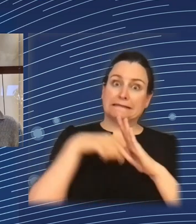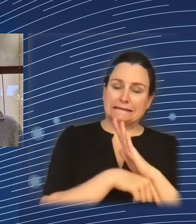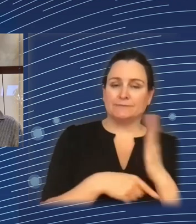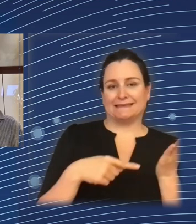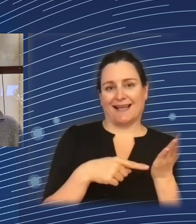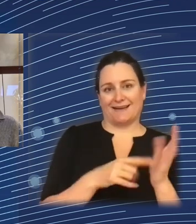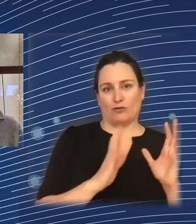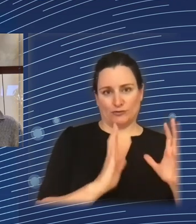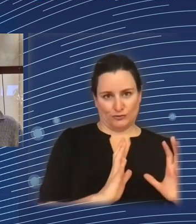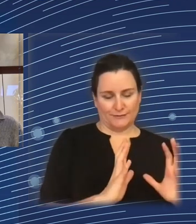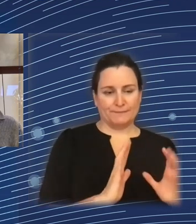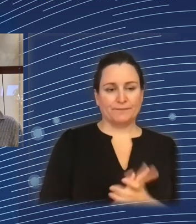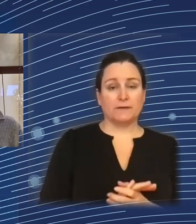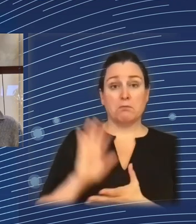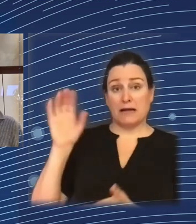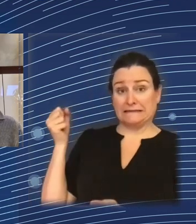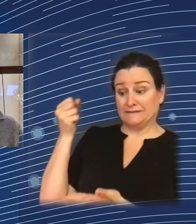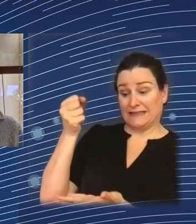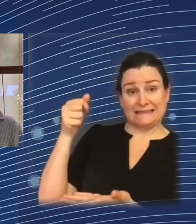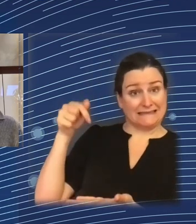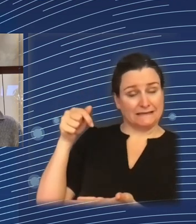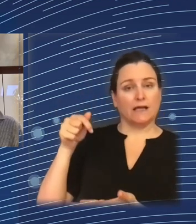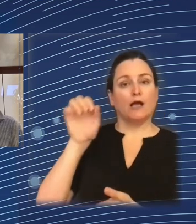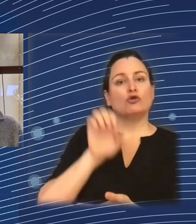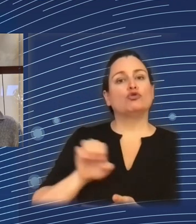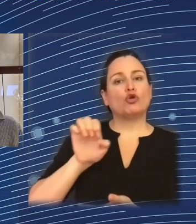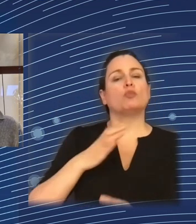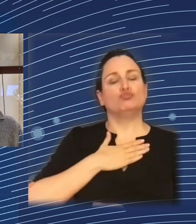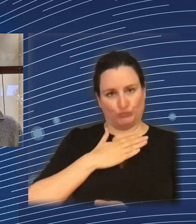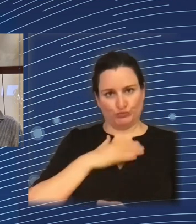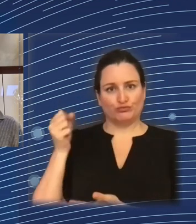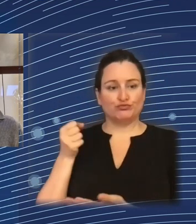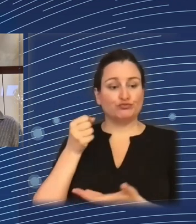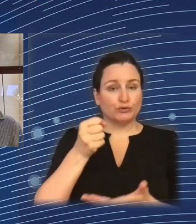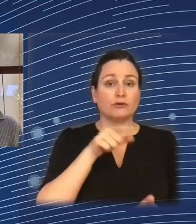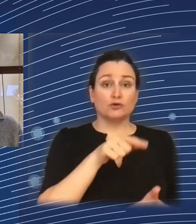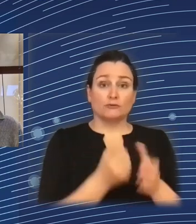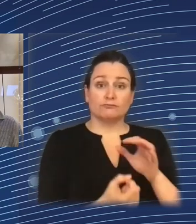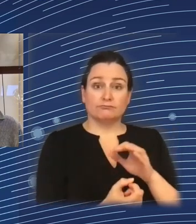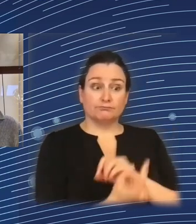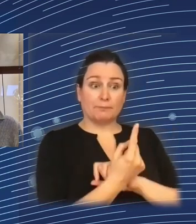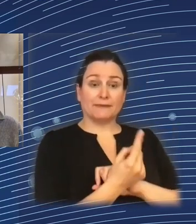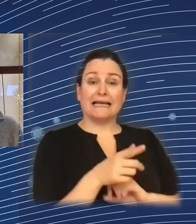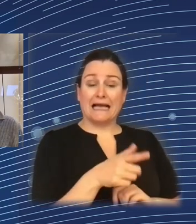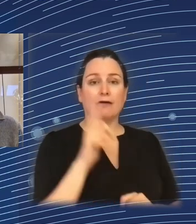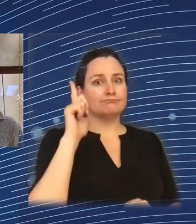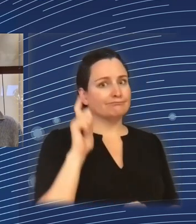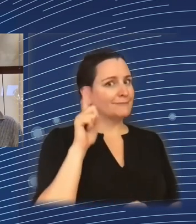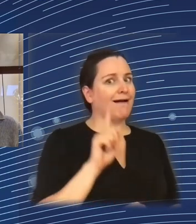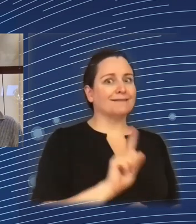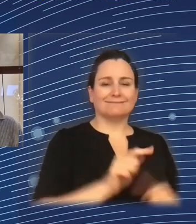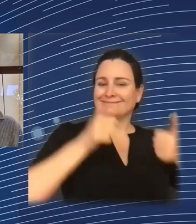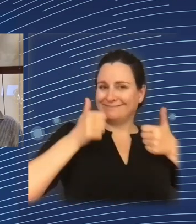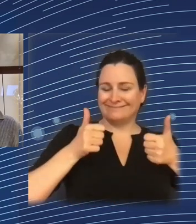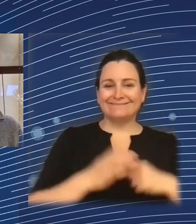landscape, we see that Europe is quite good in funding the start of an innovation. But when it comes to actually scaling up, many